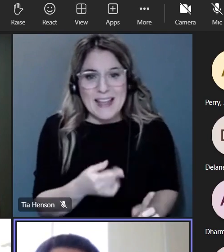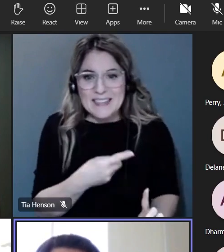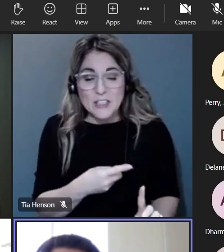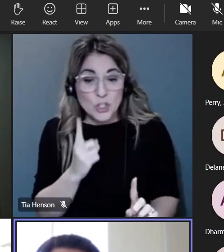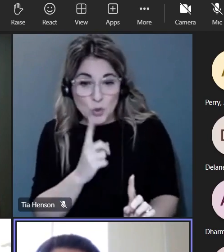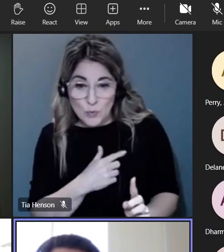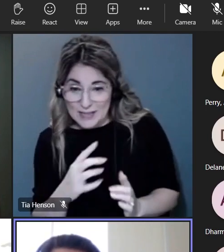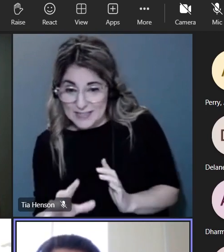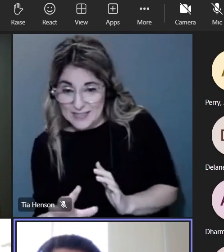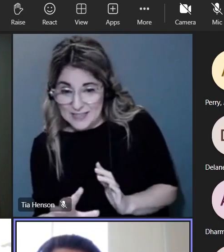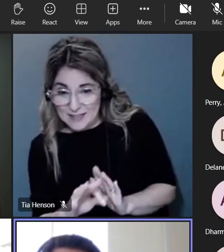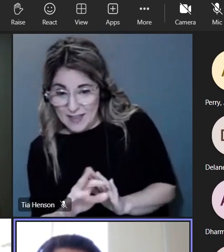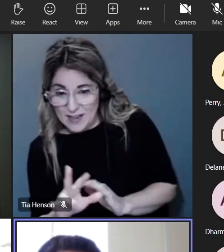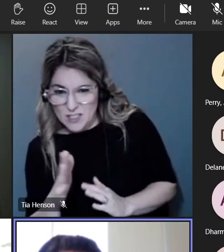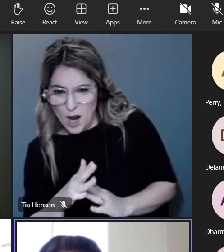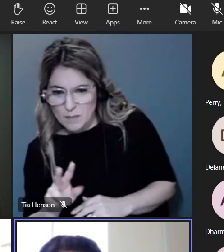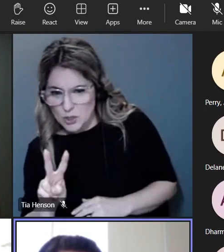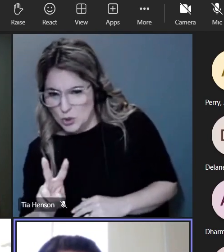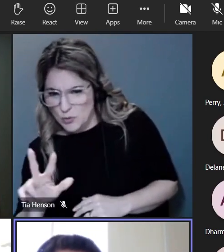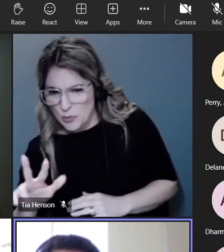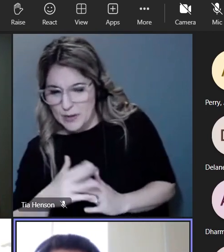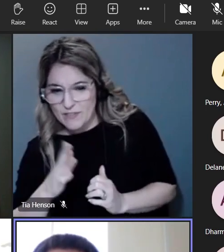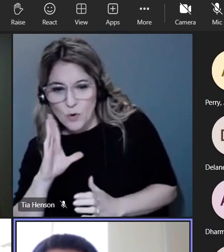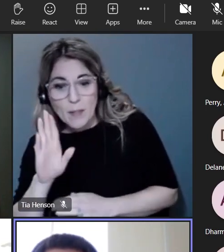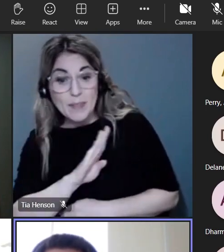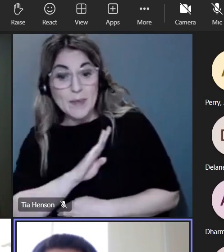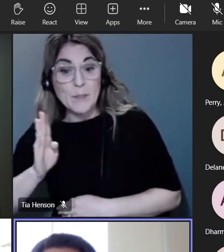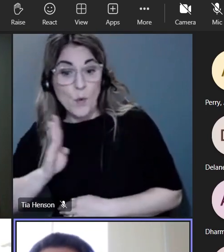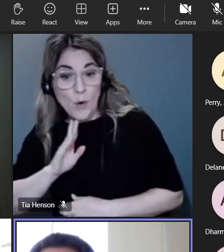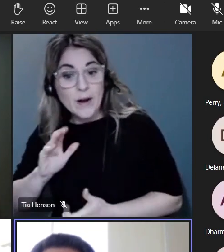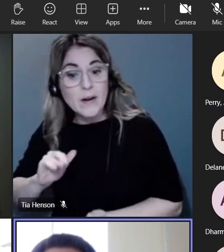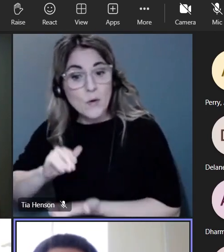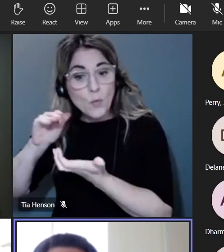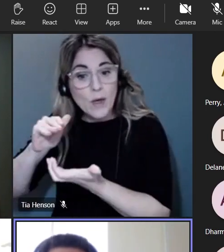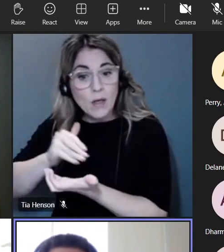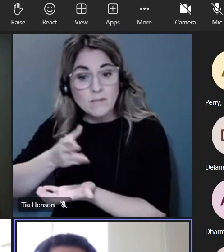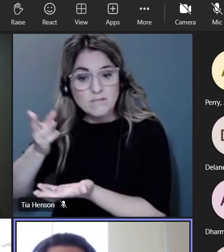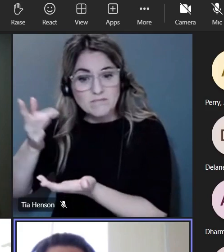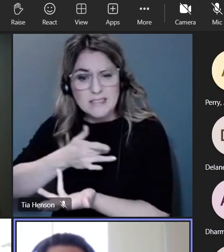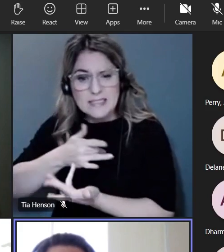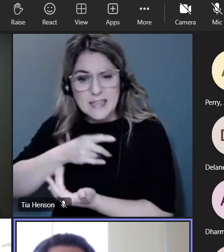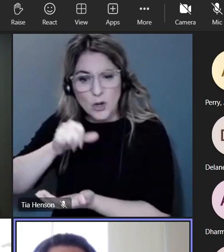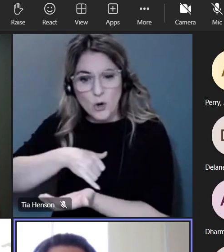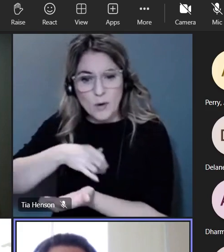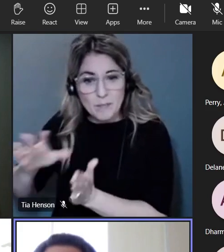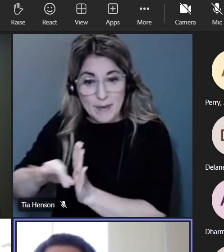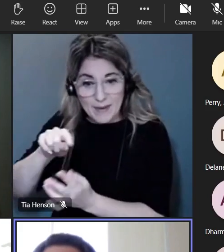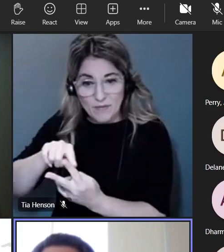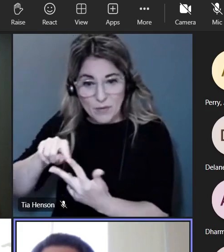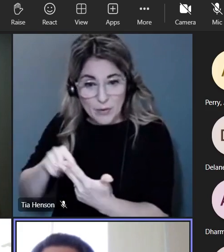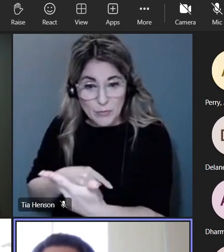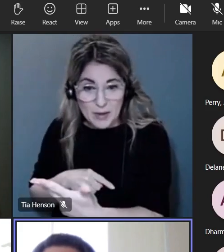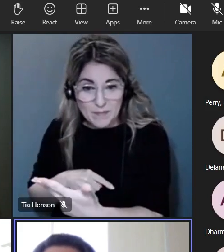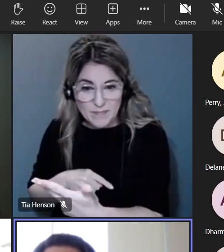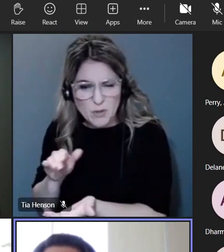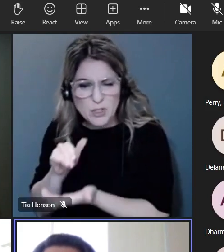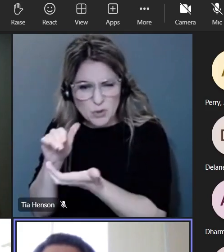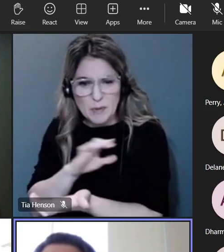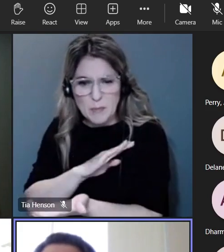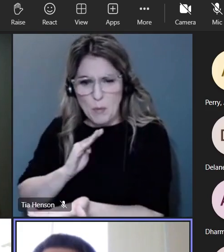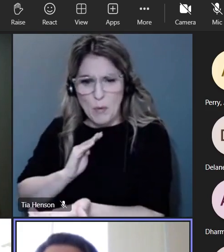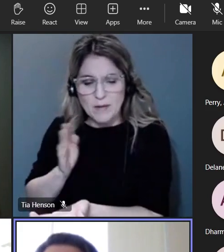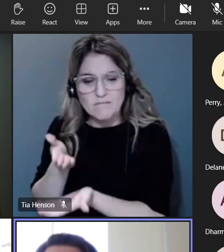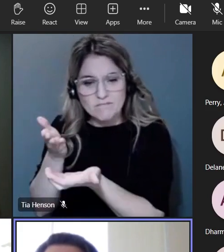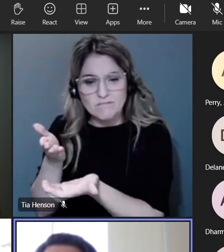to move on for the board to consider so Jude anything you want to say about being the student member for those who may be considering